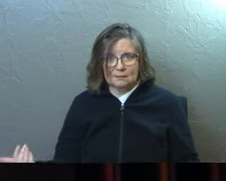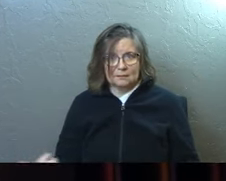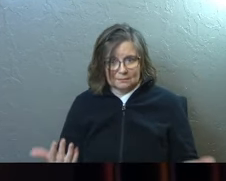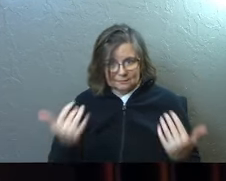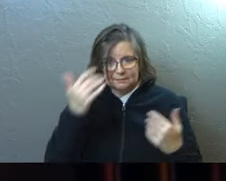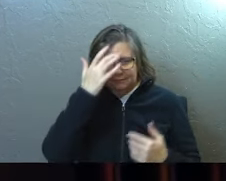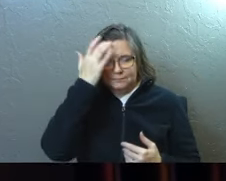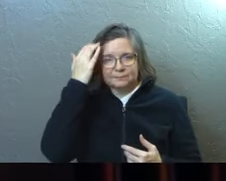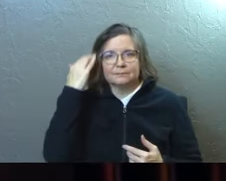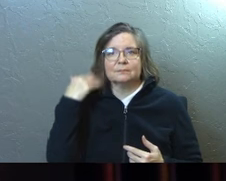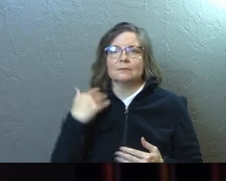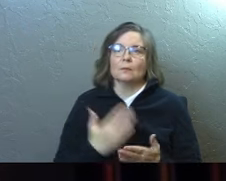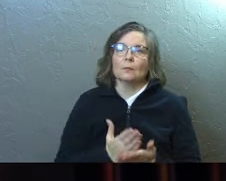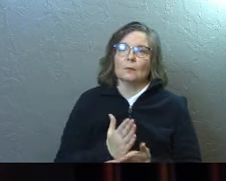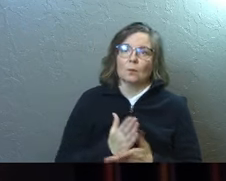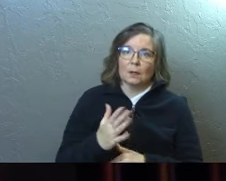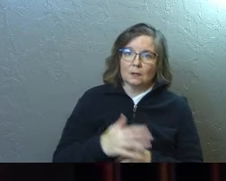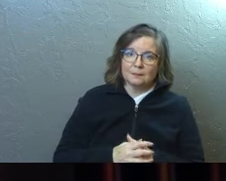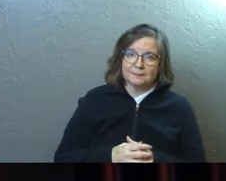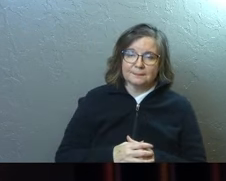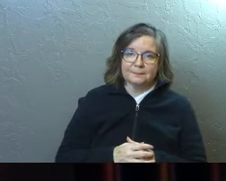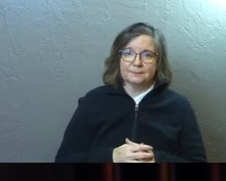There you are. All right.